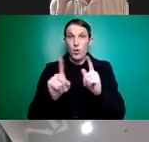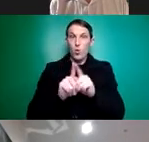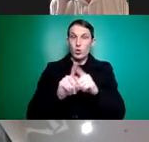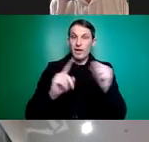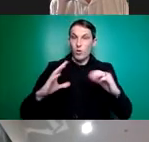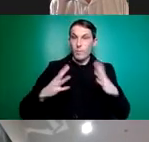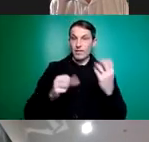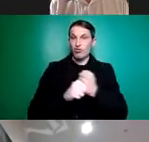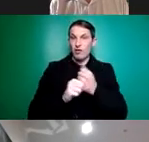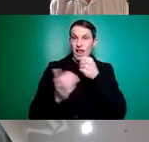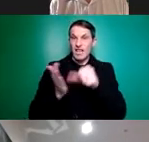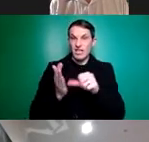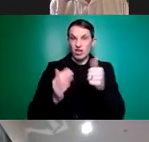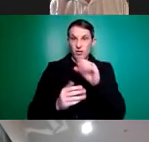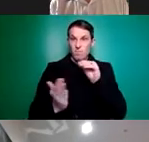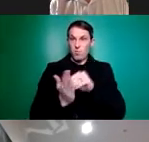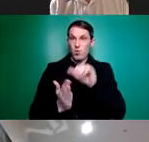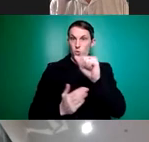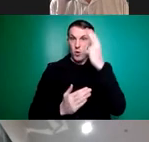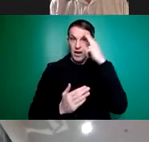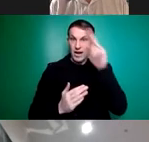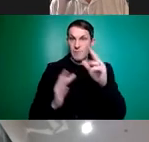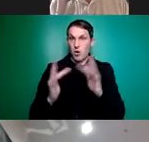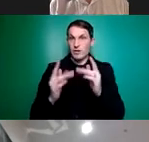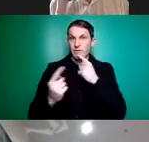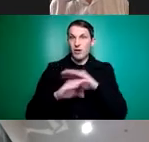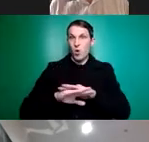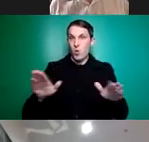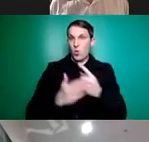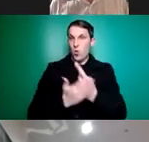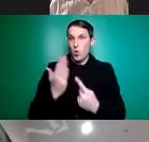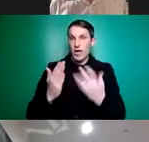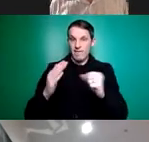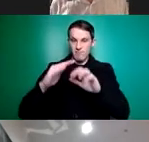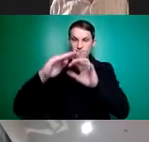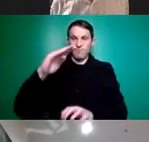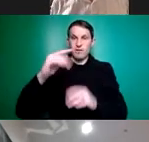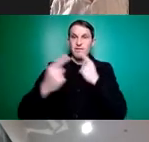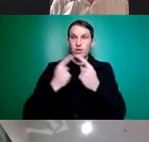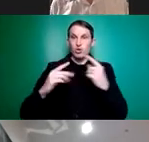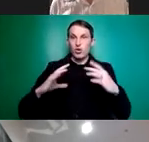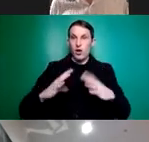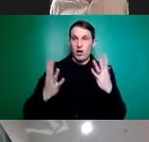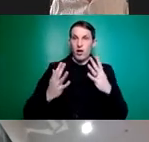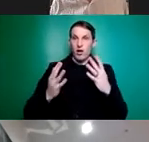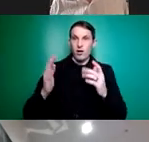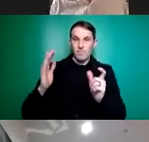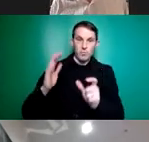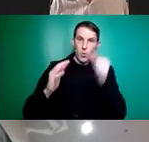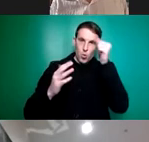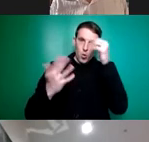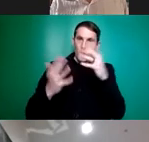federal MP. Just put in your address and contact details and our system will magically work out which MP it needs to send your letter to.